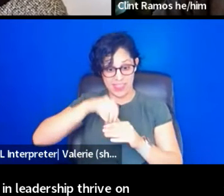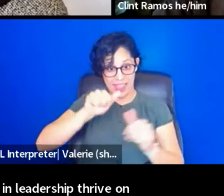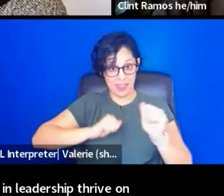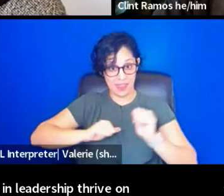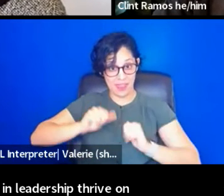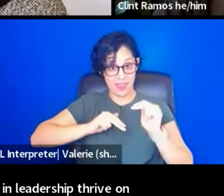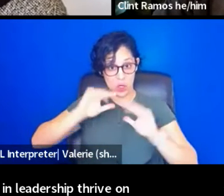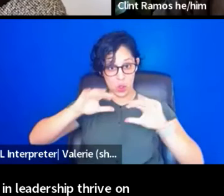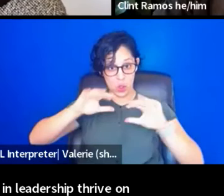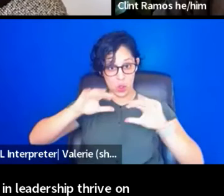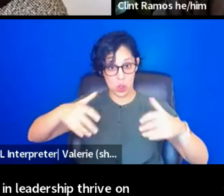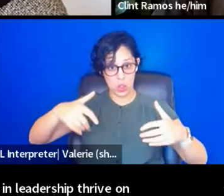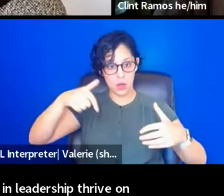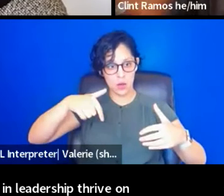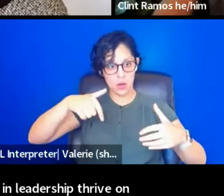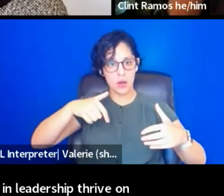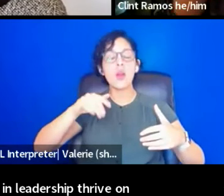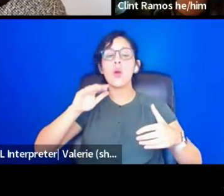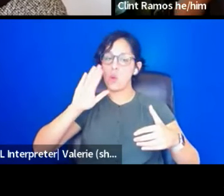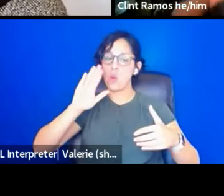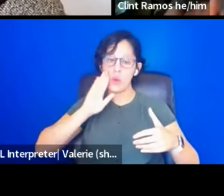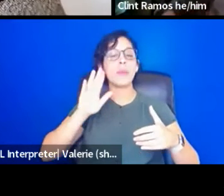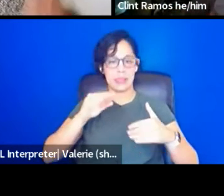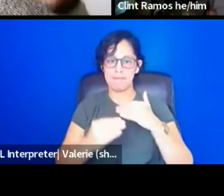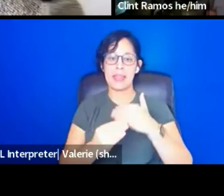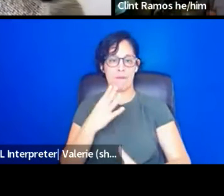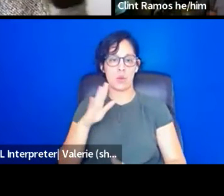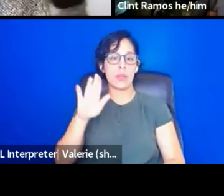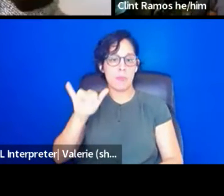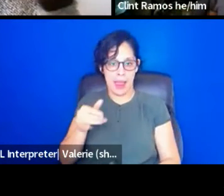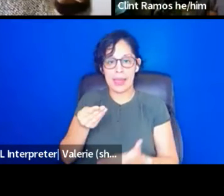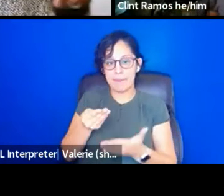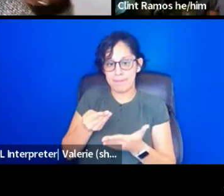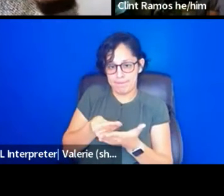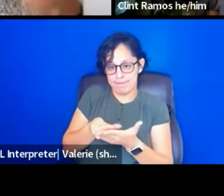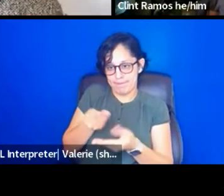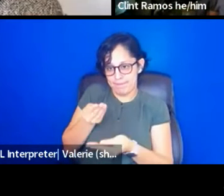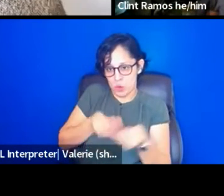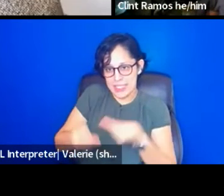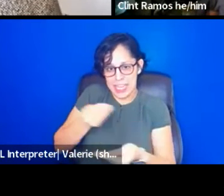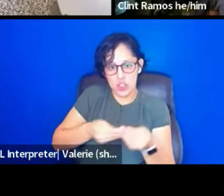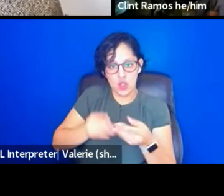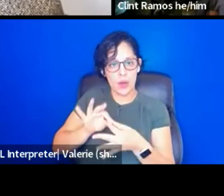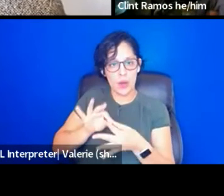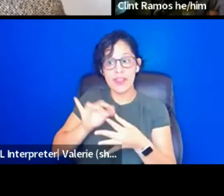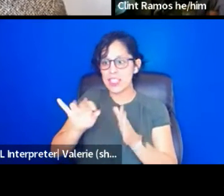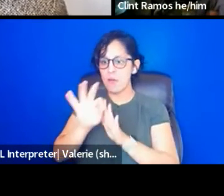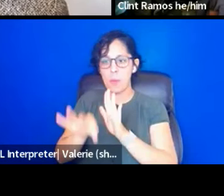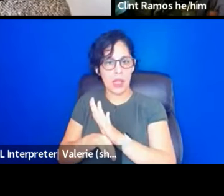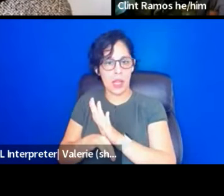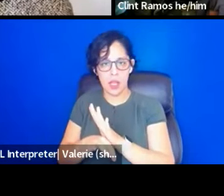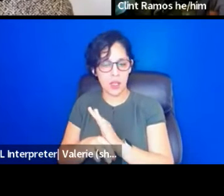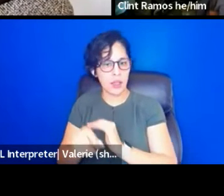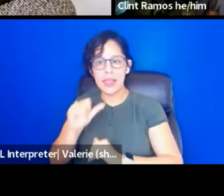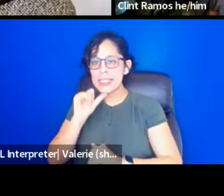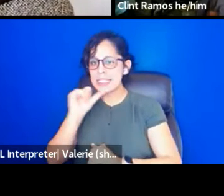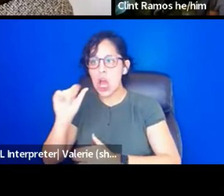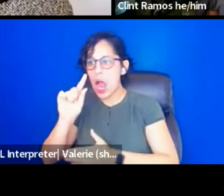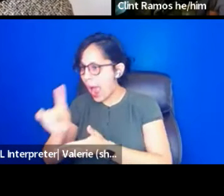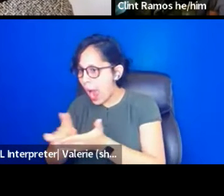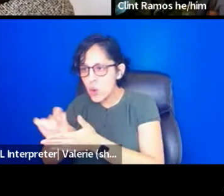transactional relationship. There's the formula. It's not an hour's rehearsal formula.